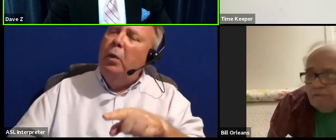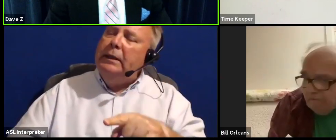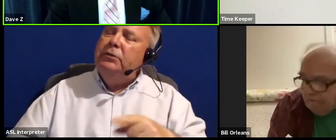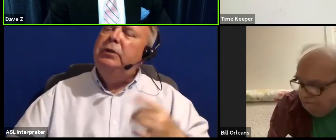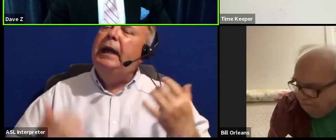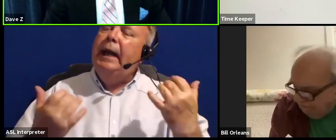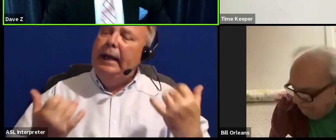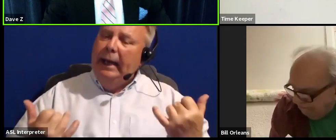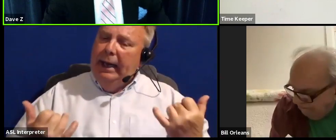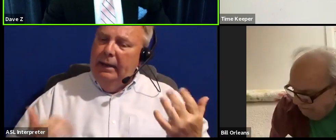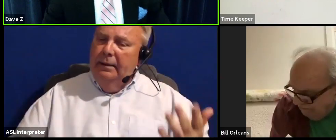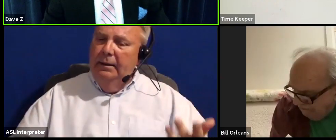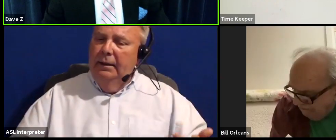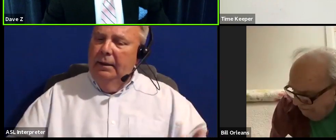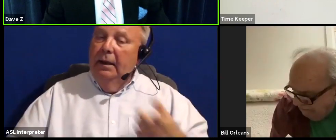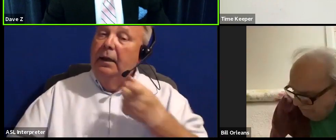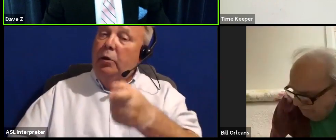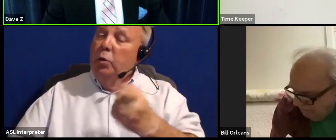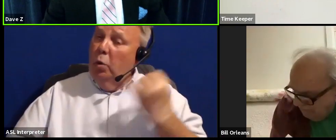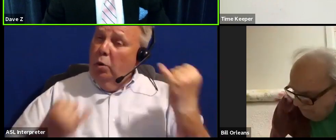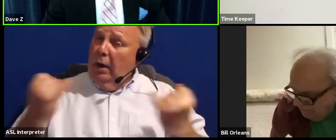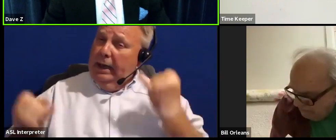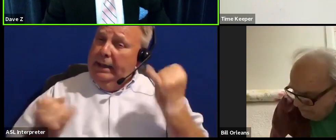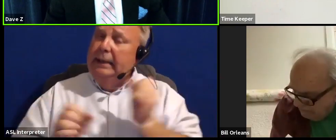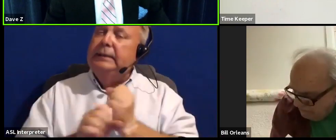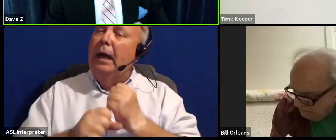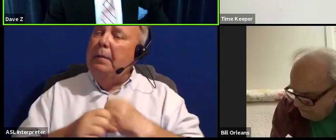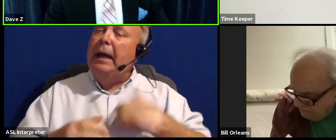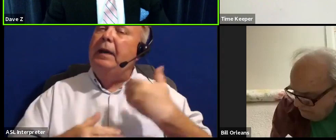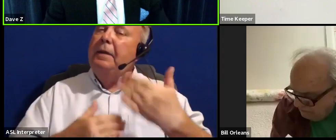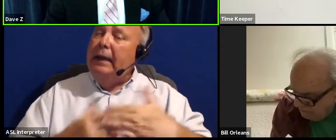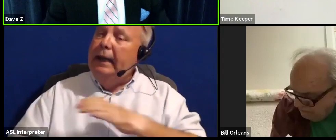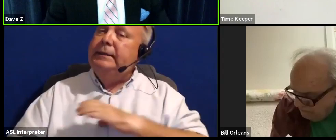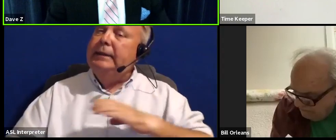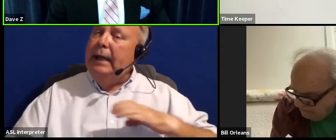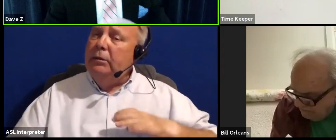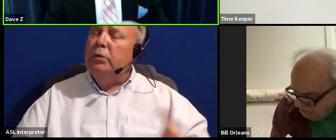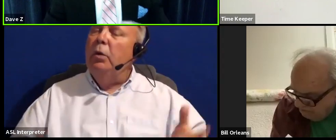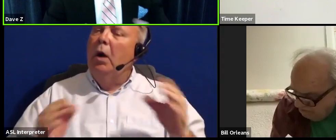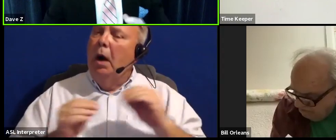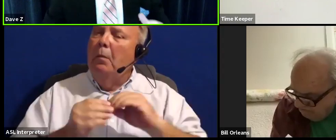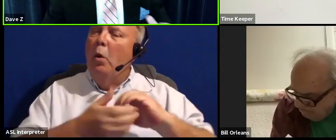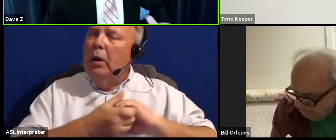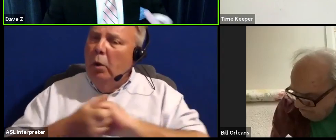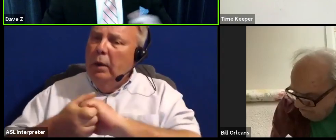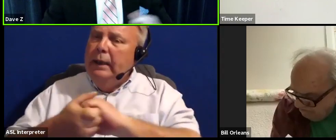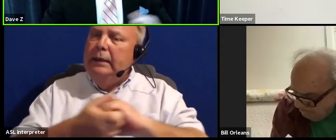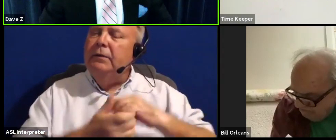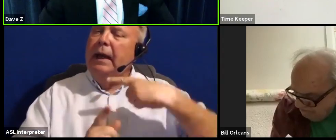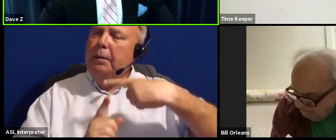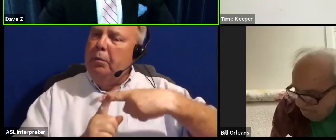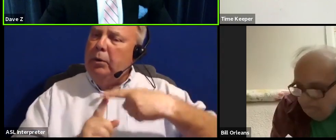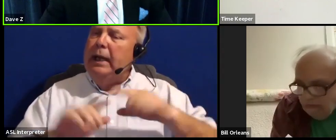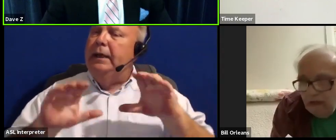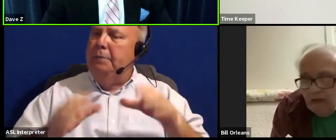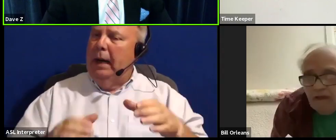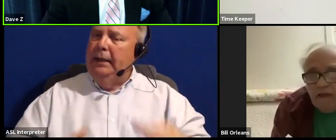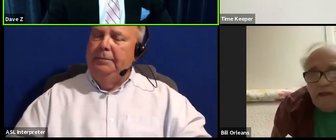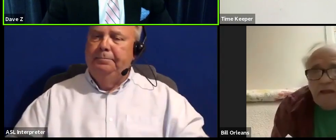hand here is your ideas on making the next council a more cohesive and productive body.